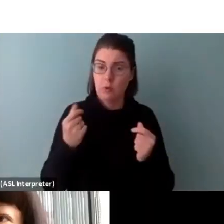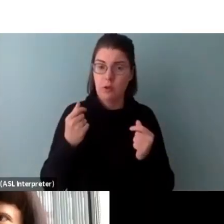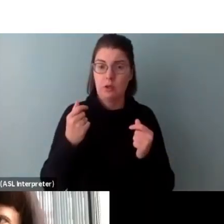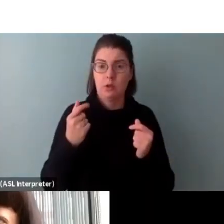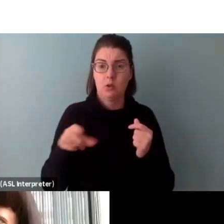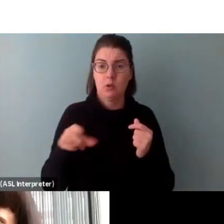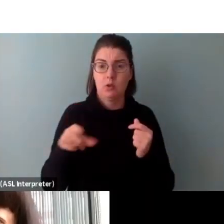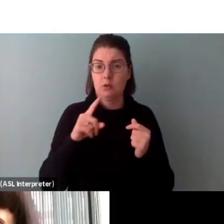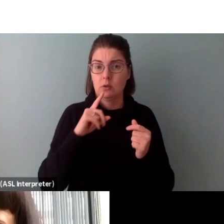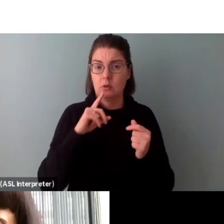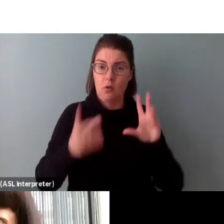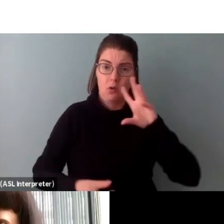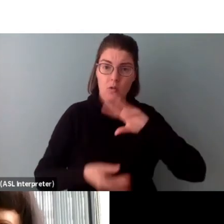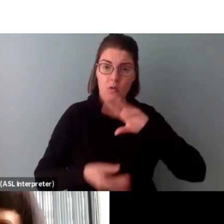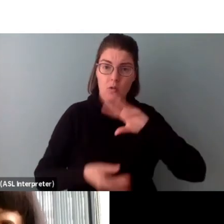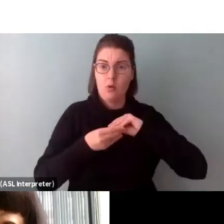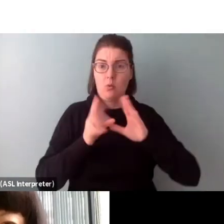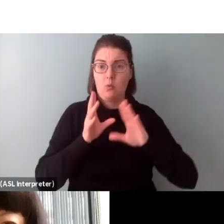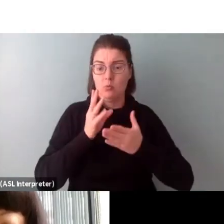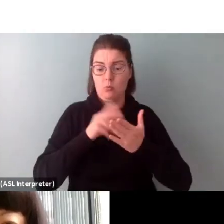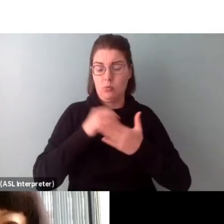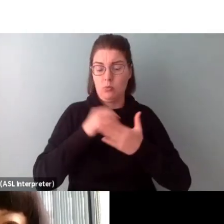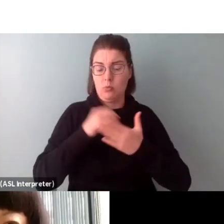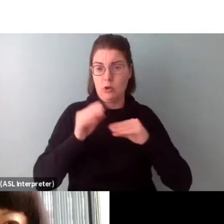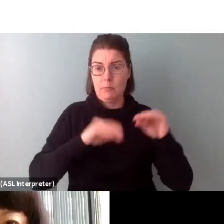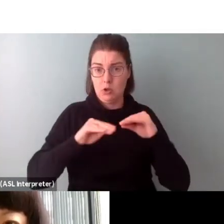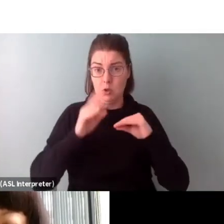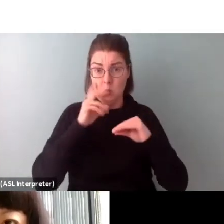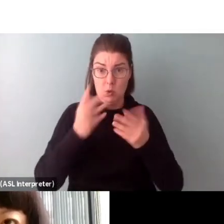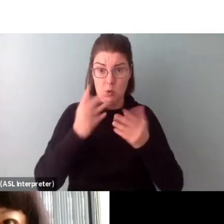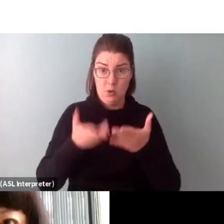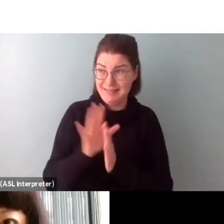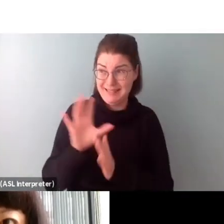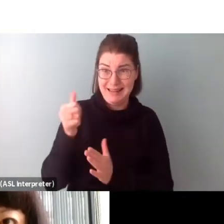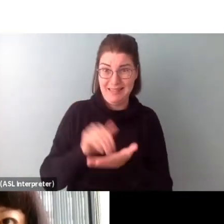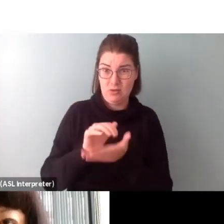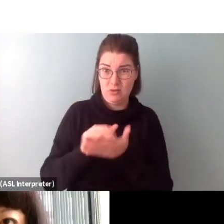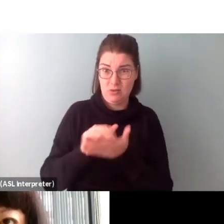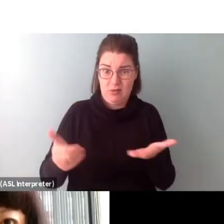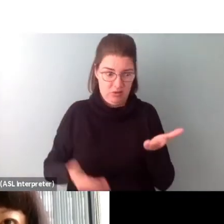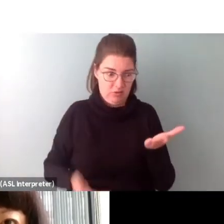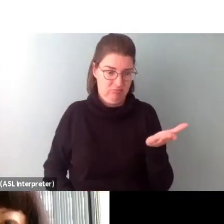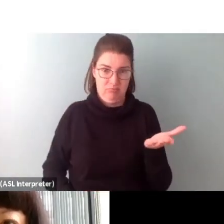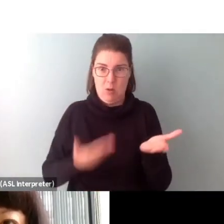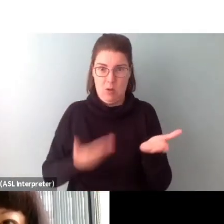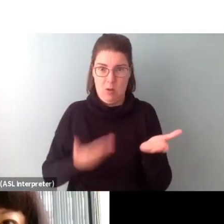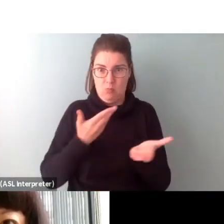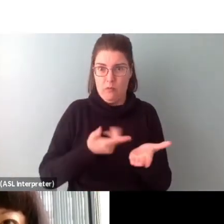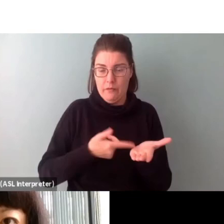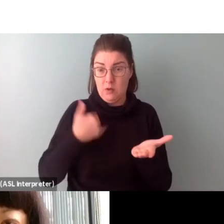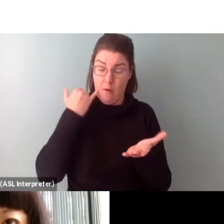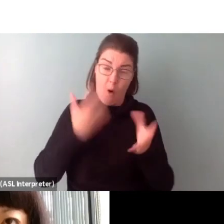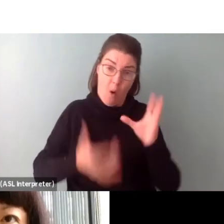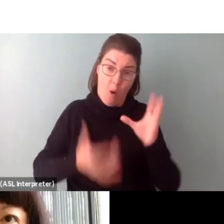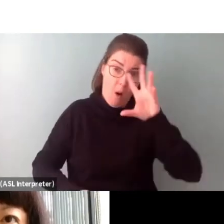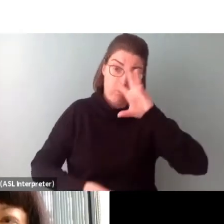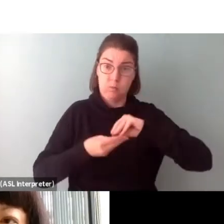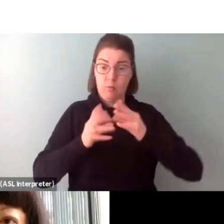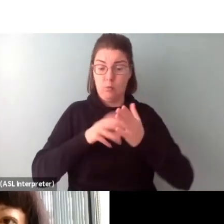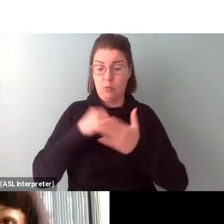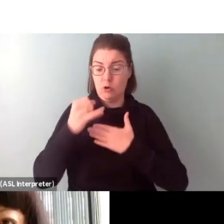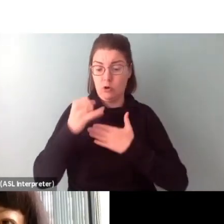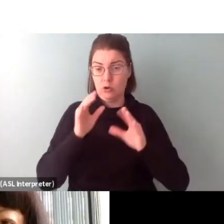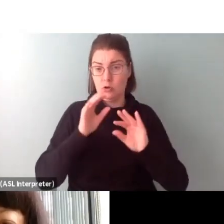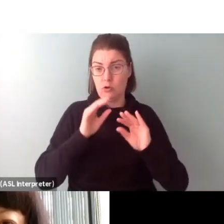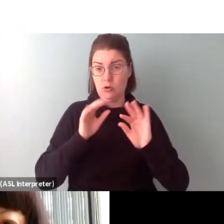tot up your project budget, and you know, that you can ask for $10,000. So say your overall project costs a budget,